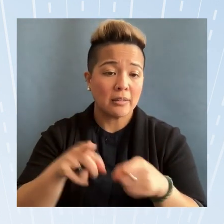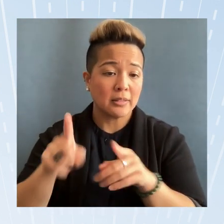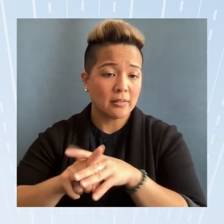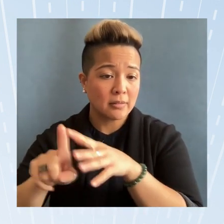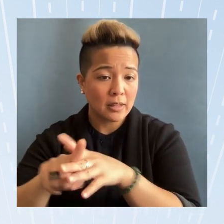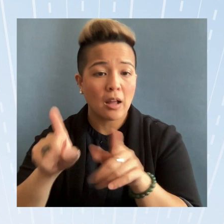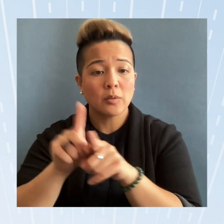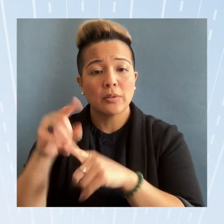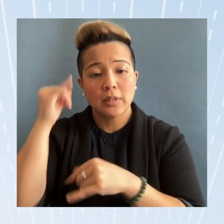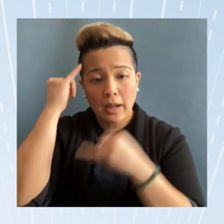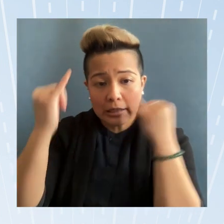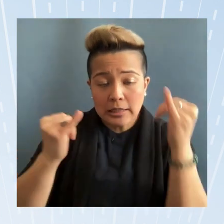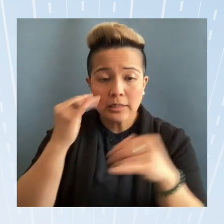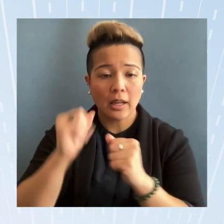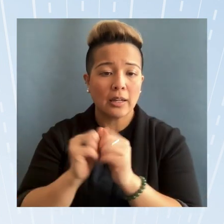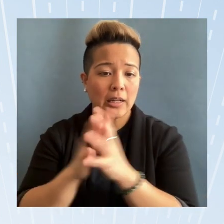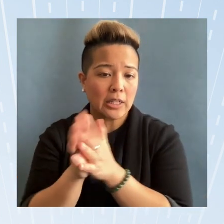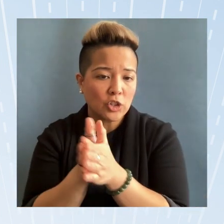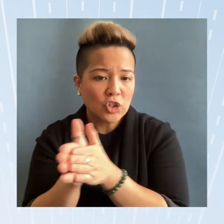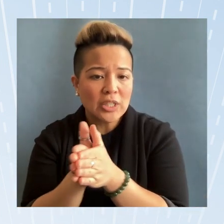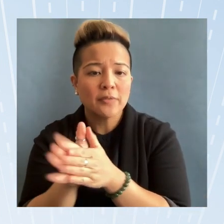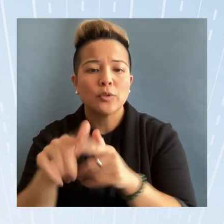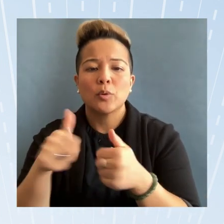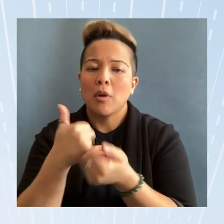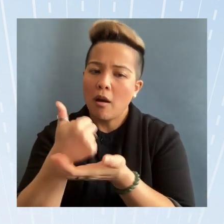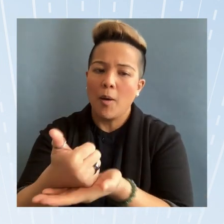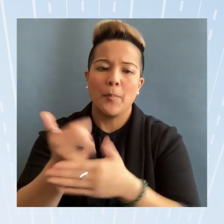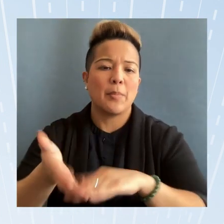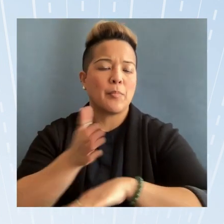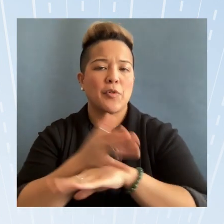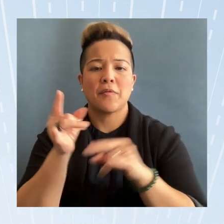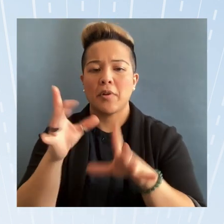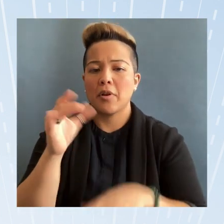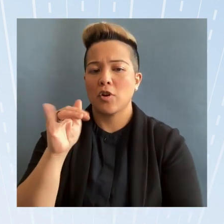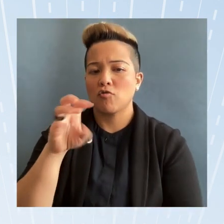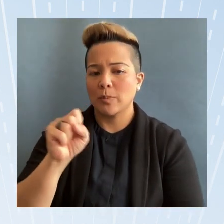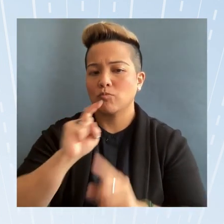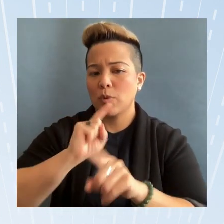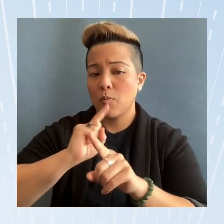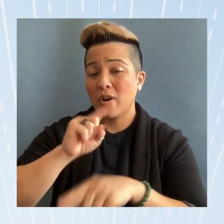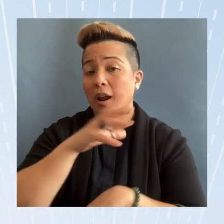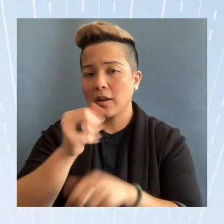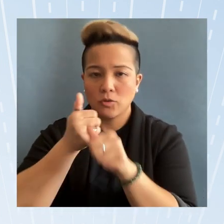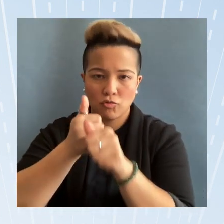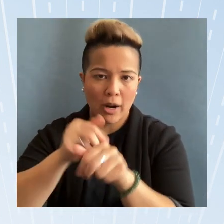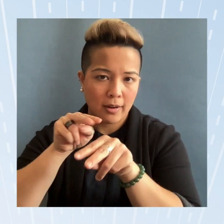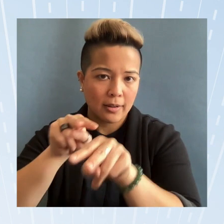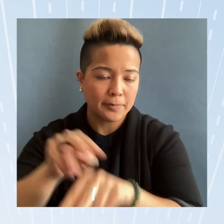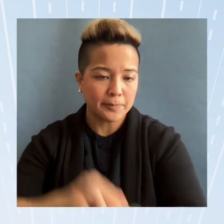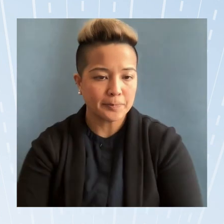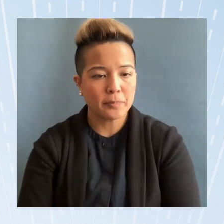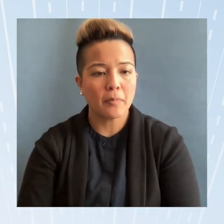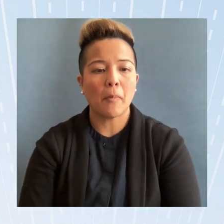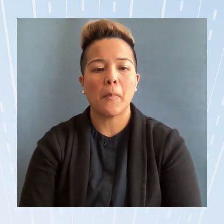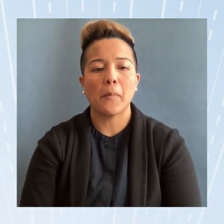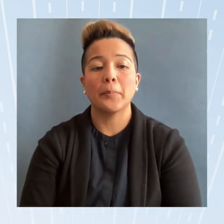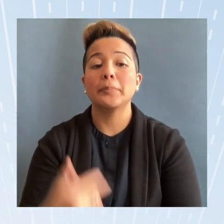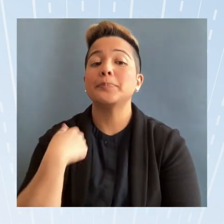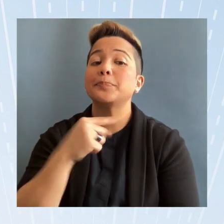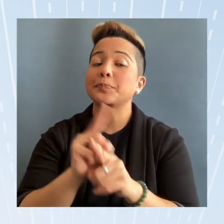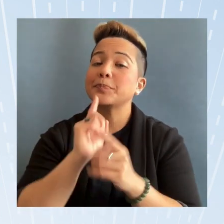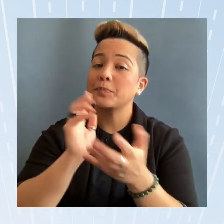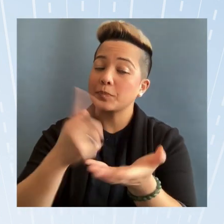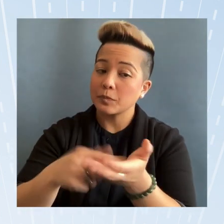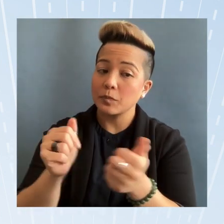ideas and initiatives to help improve hate crime reporting and tracking we also spoke with